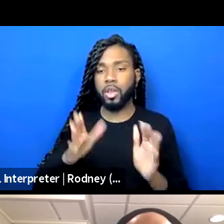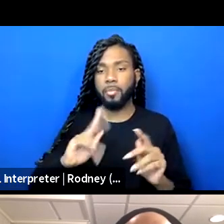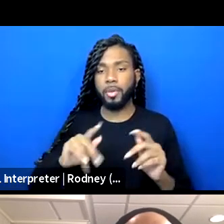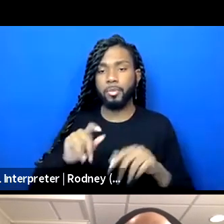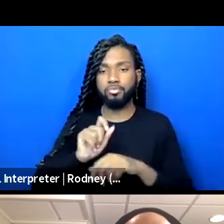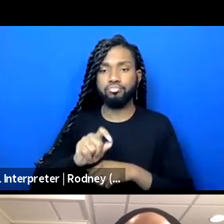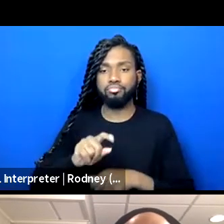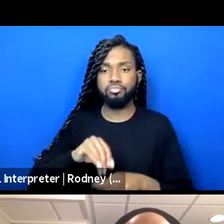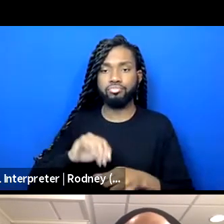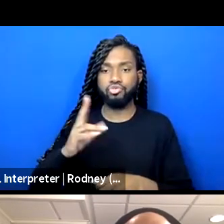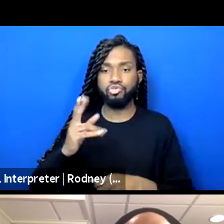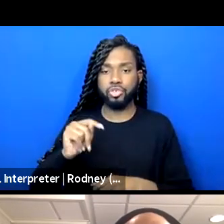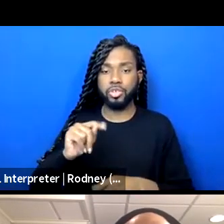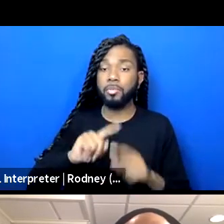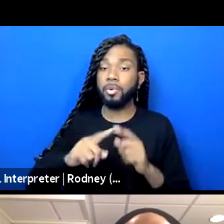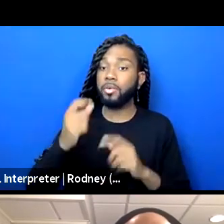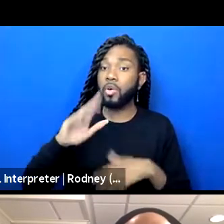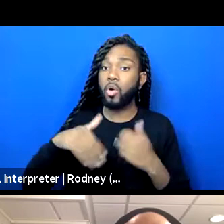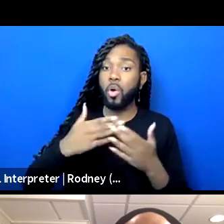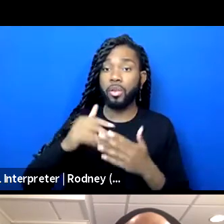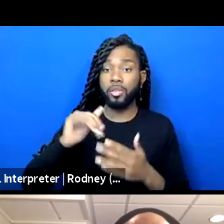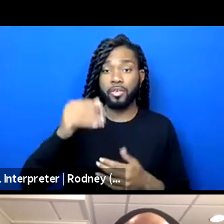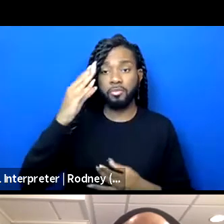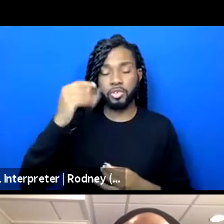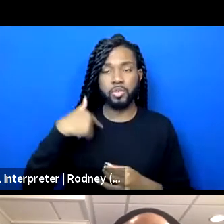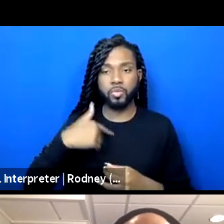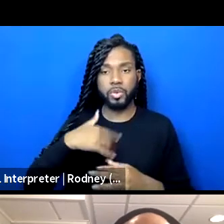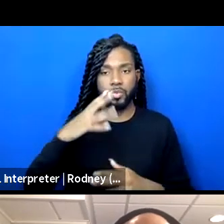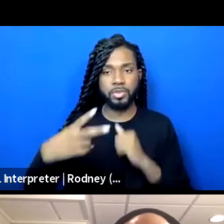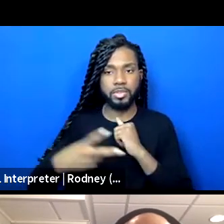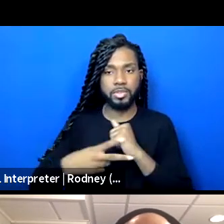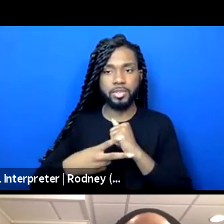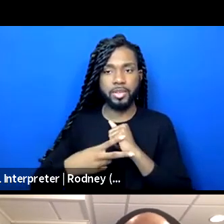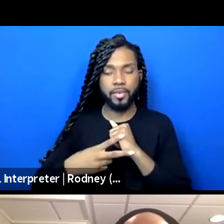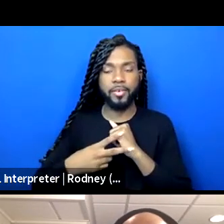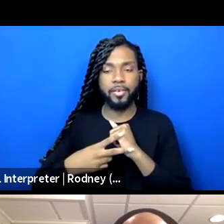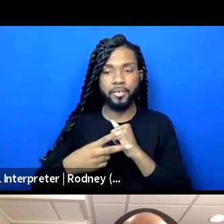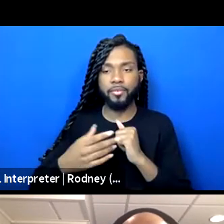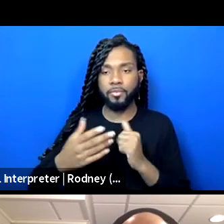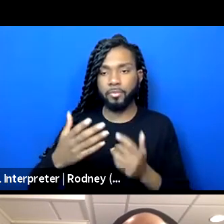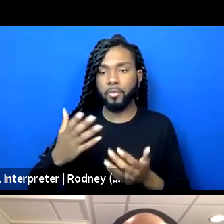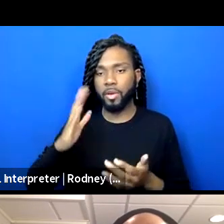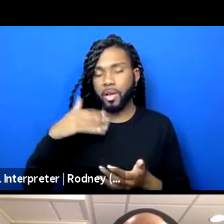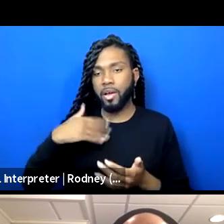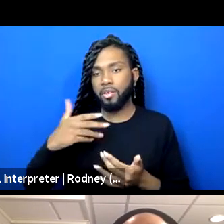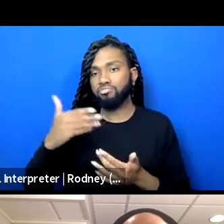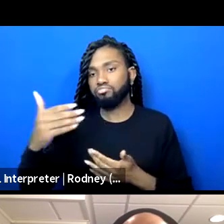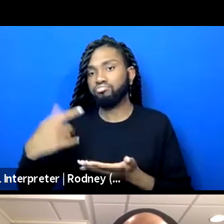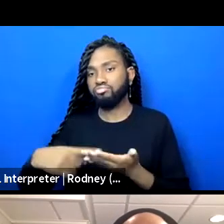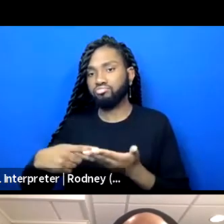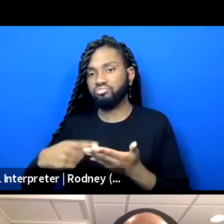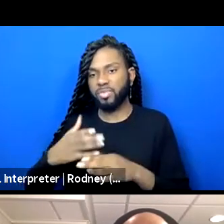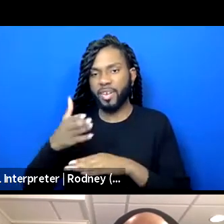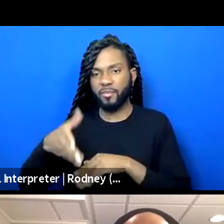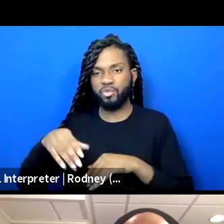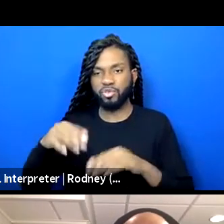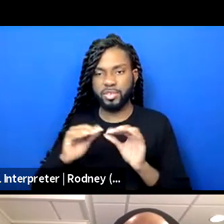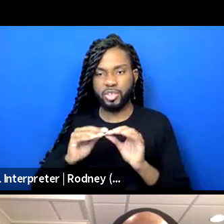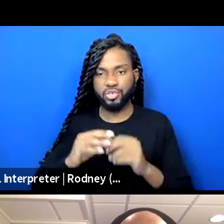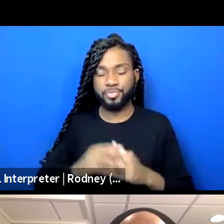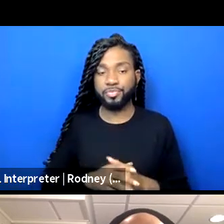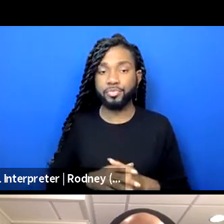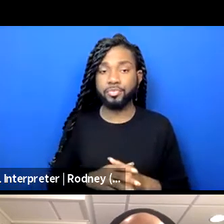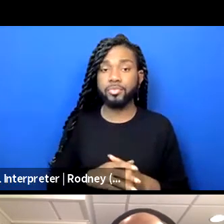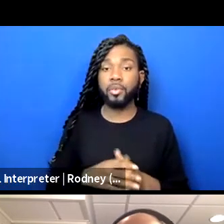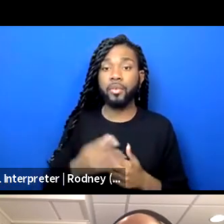actually keep all of that information so that we can have a follow up from this session. Those of us that are in these